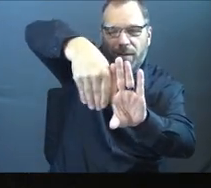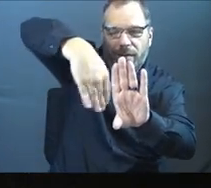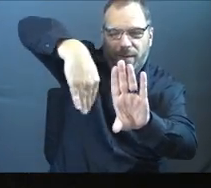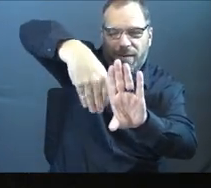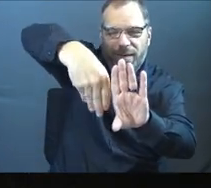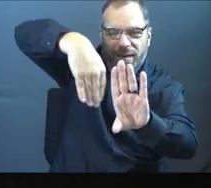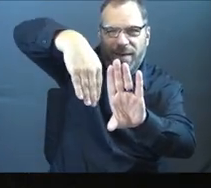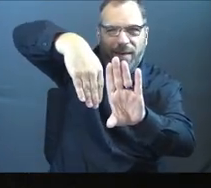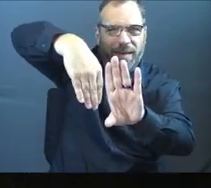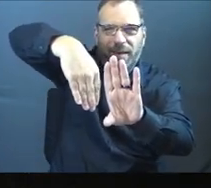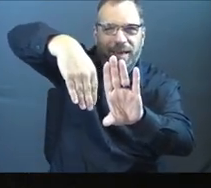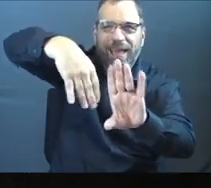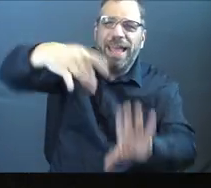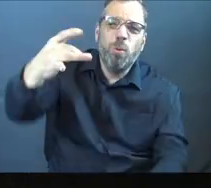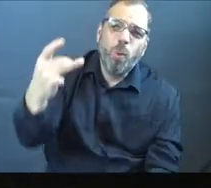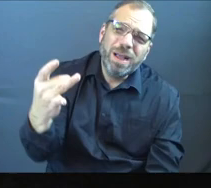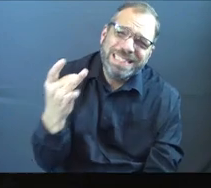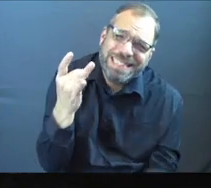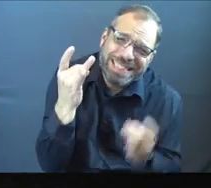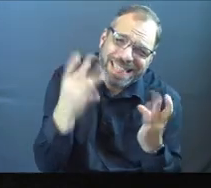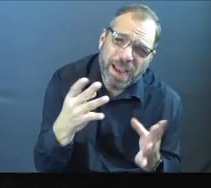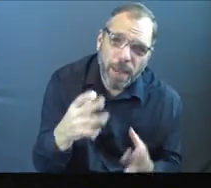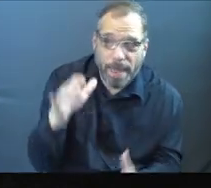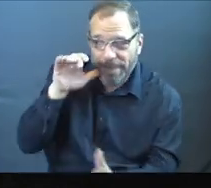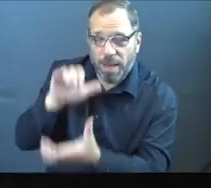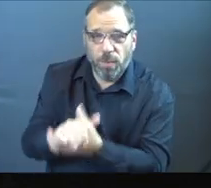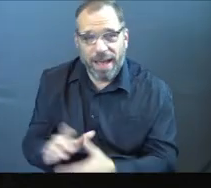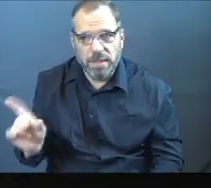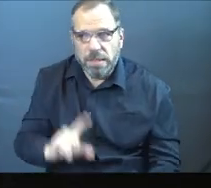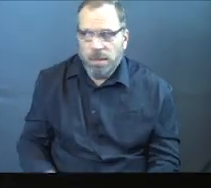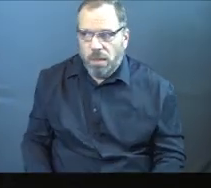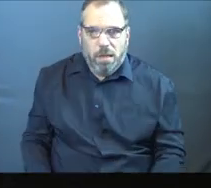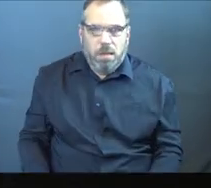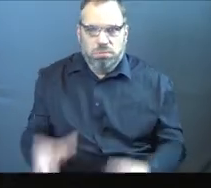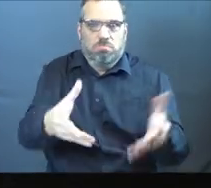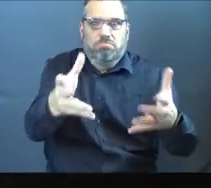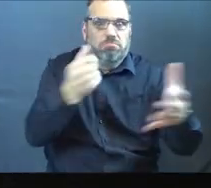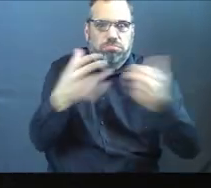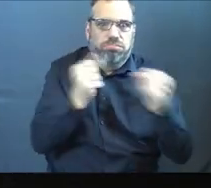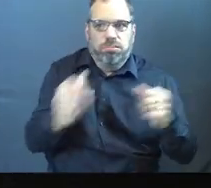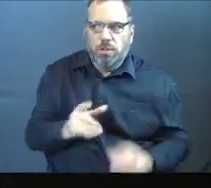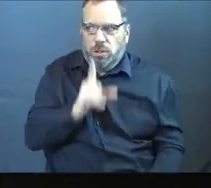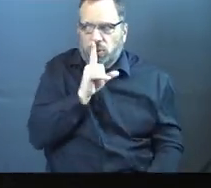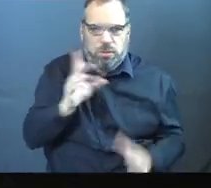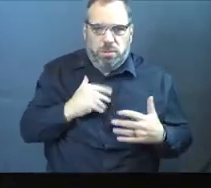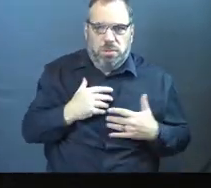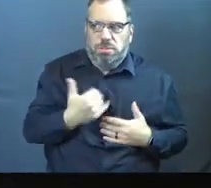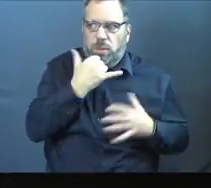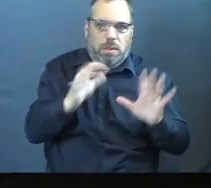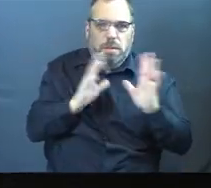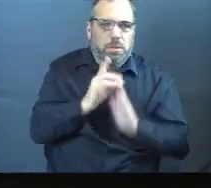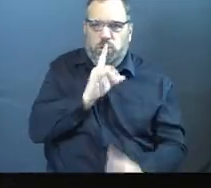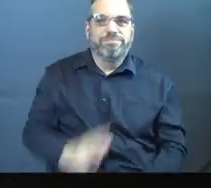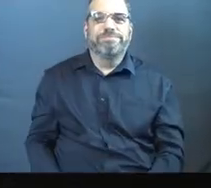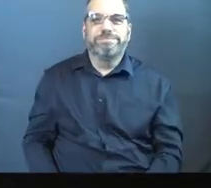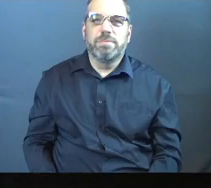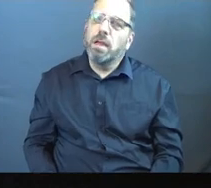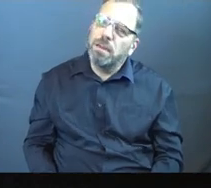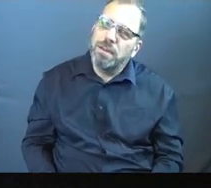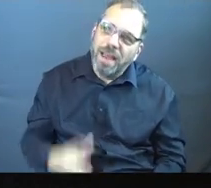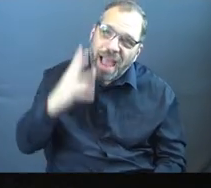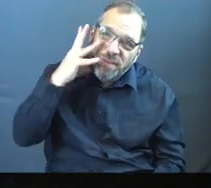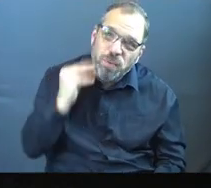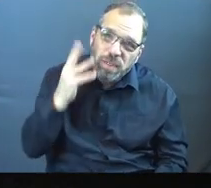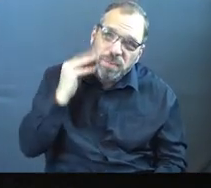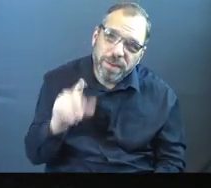actually was. It was terrible. And like, I heard Rachel moving around, so I quickly undid the door. I like, you know, I like, I can't let her know that I don't know what I'm doing. Have you ever